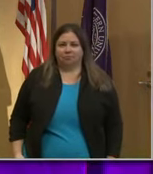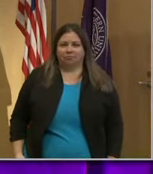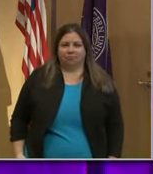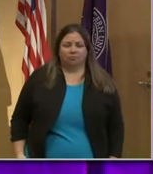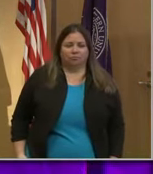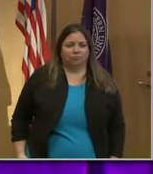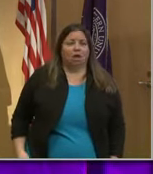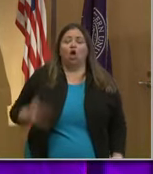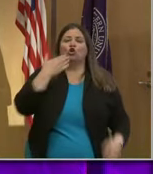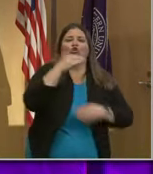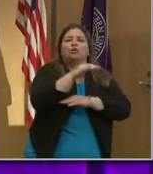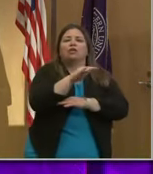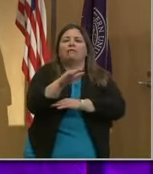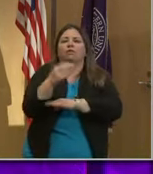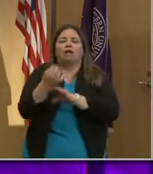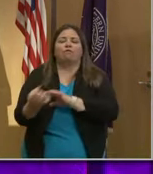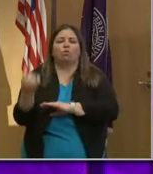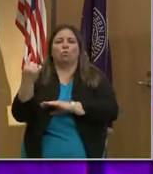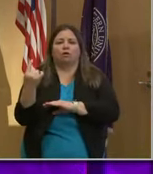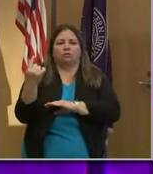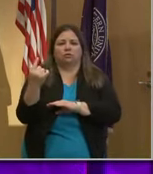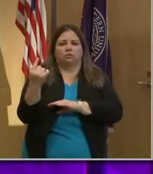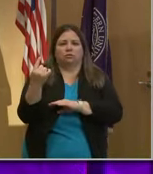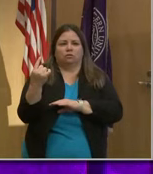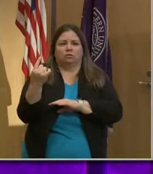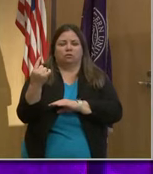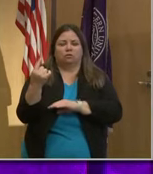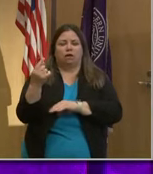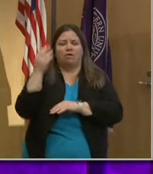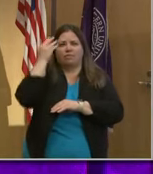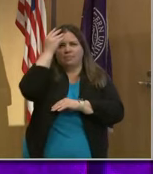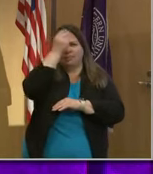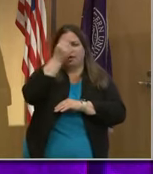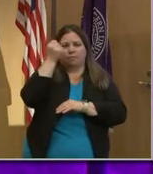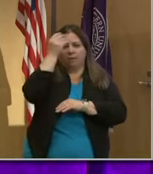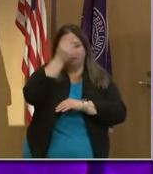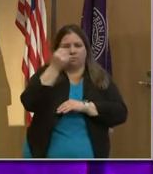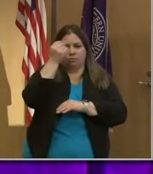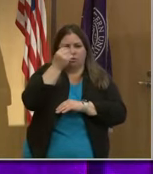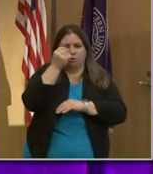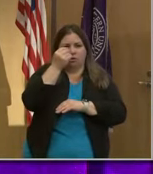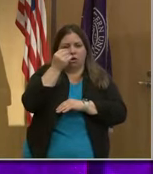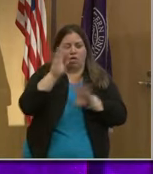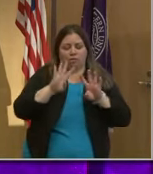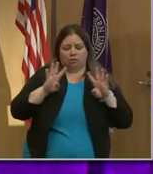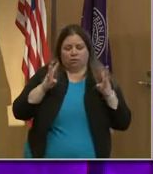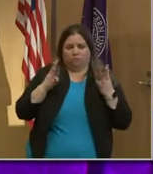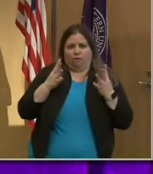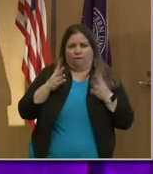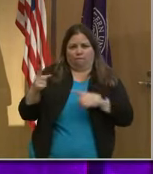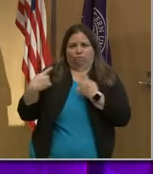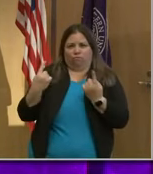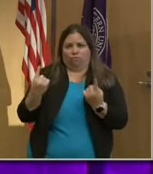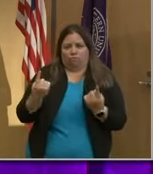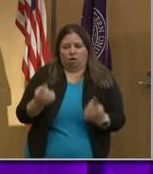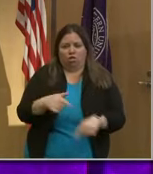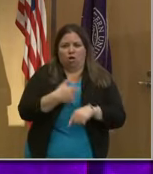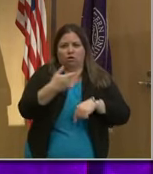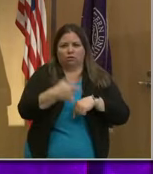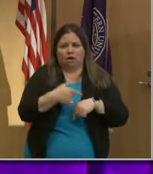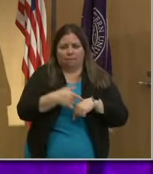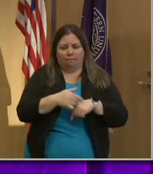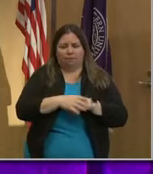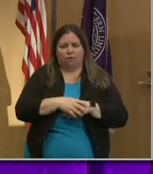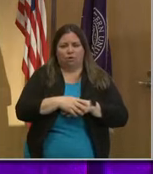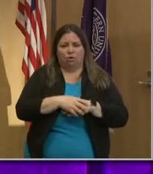Well, good afternoon everyone. We've been thinking about this symposium for a while and what